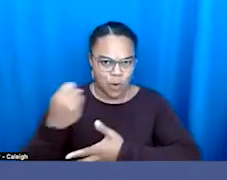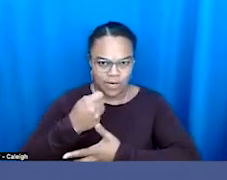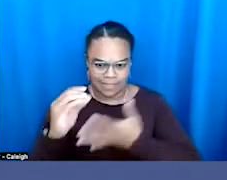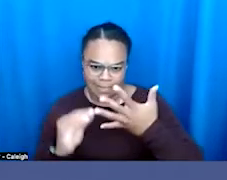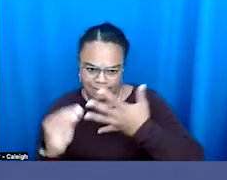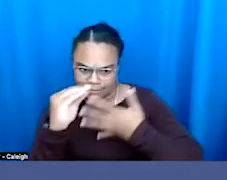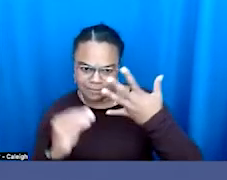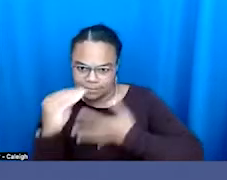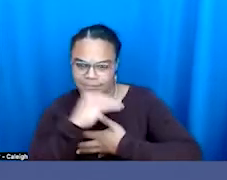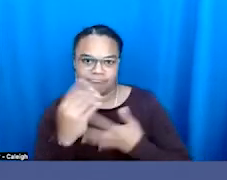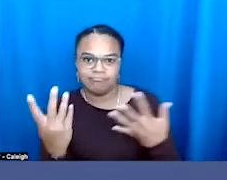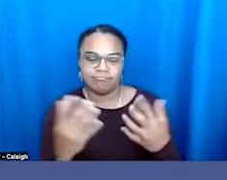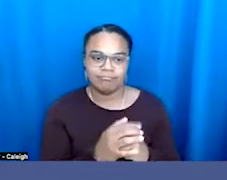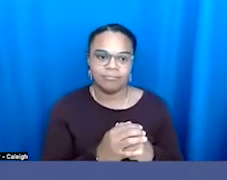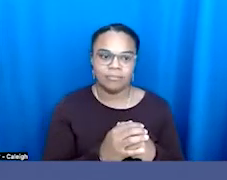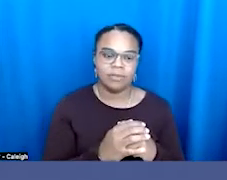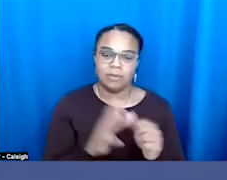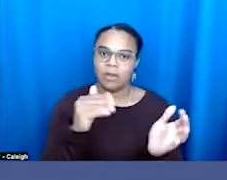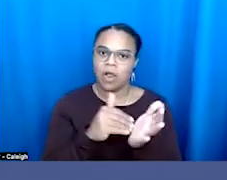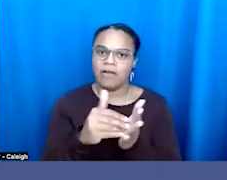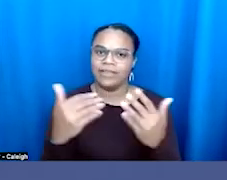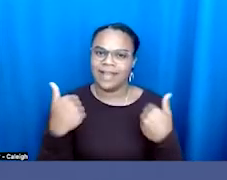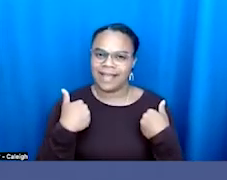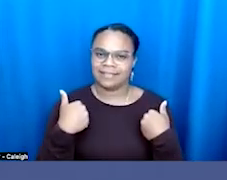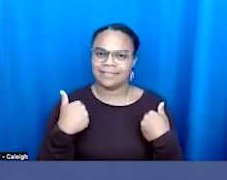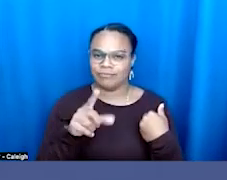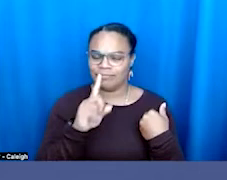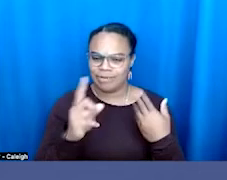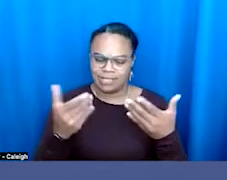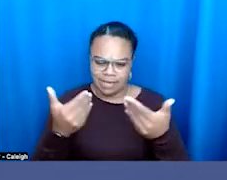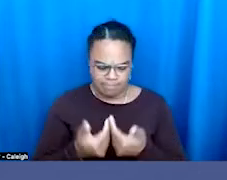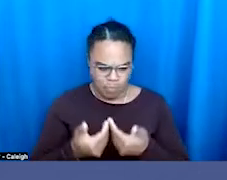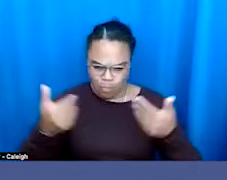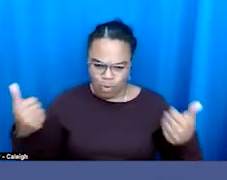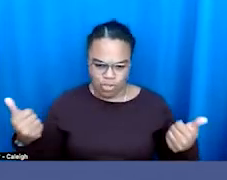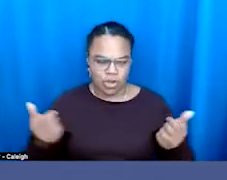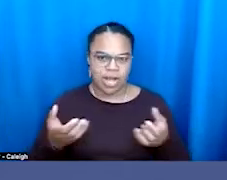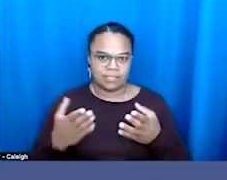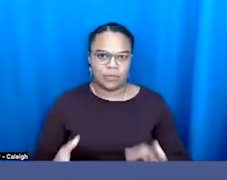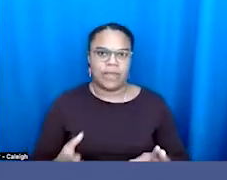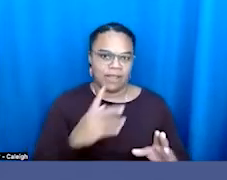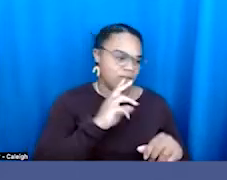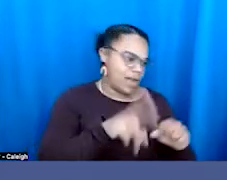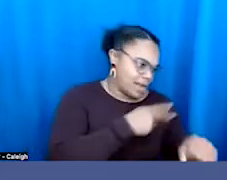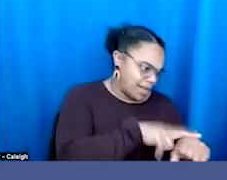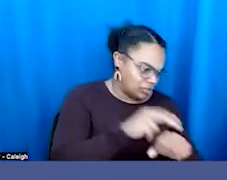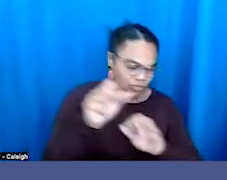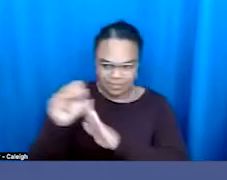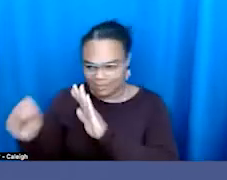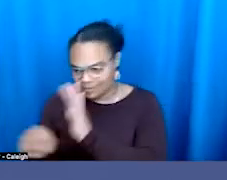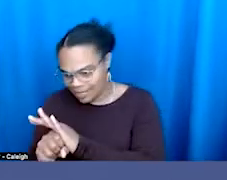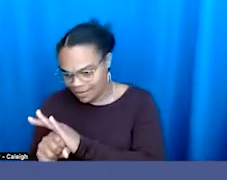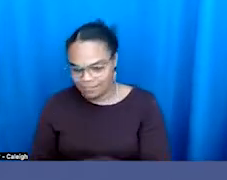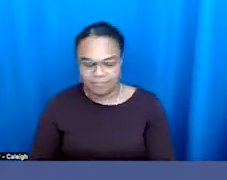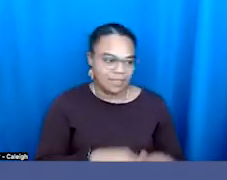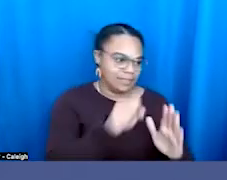like a polarized way in which people talk about national and state or state and local or local